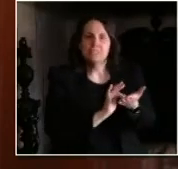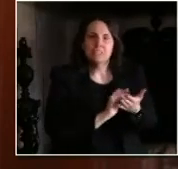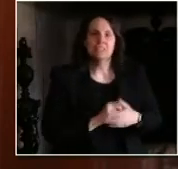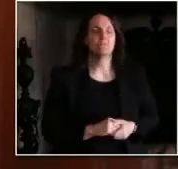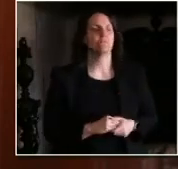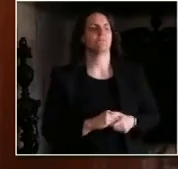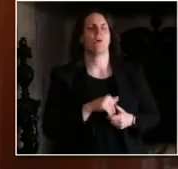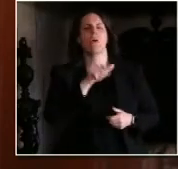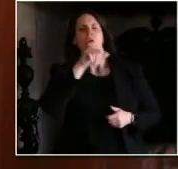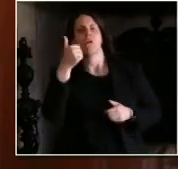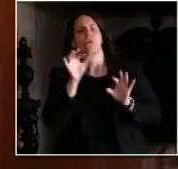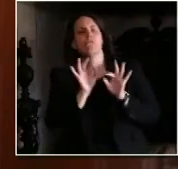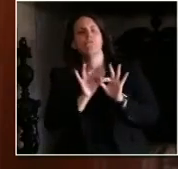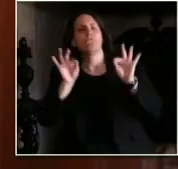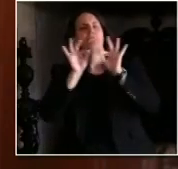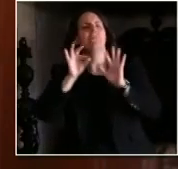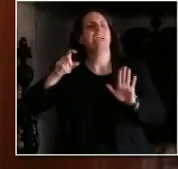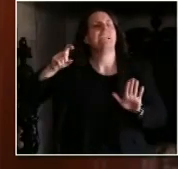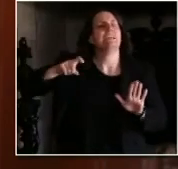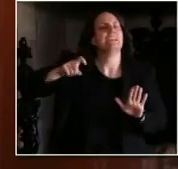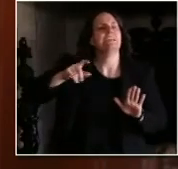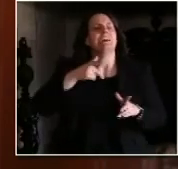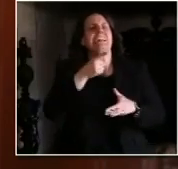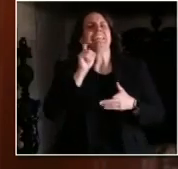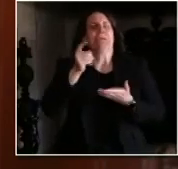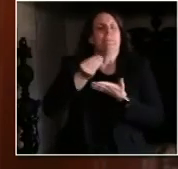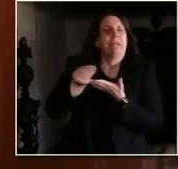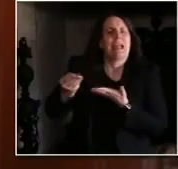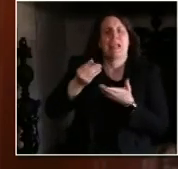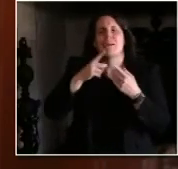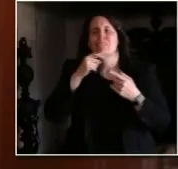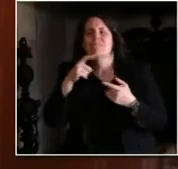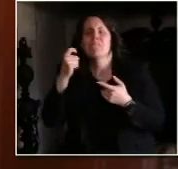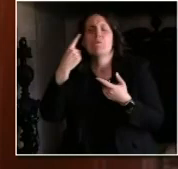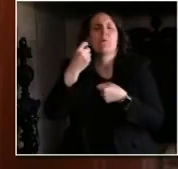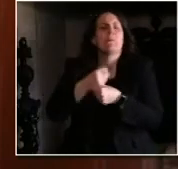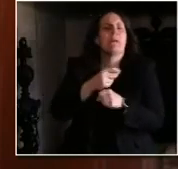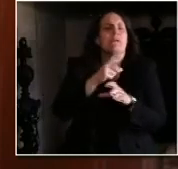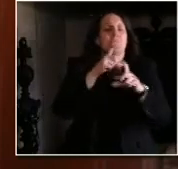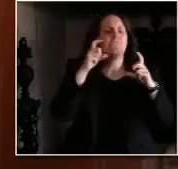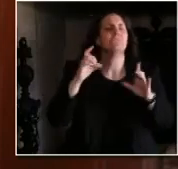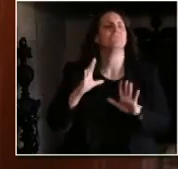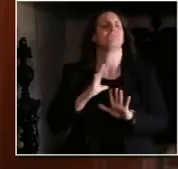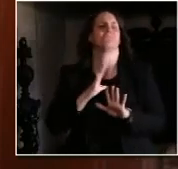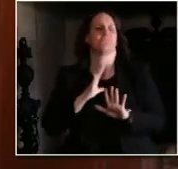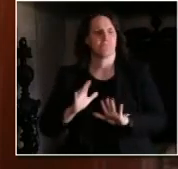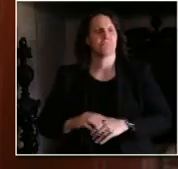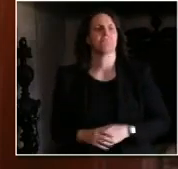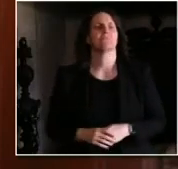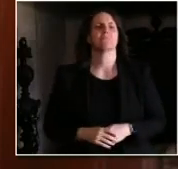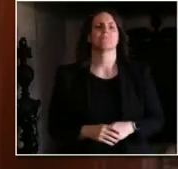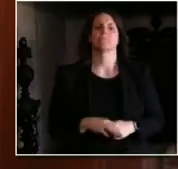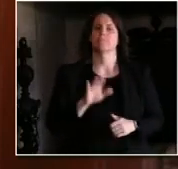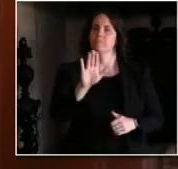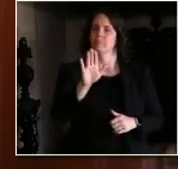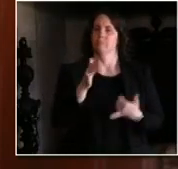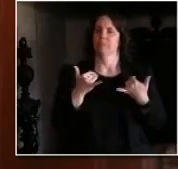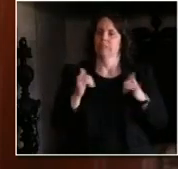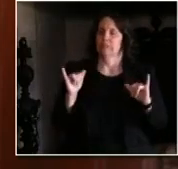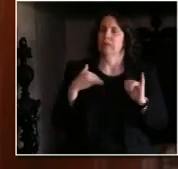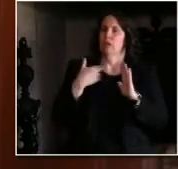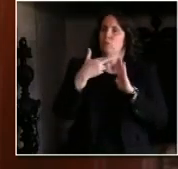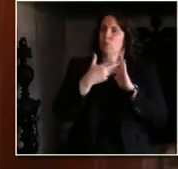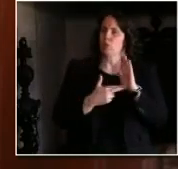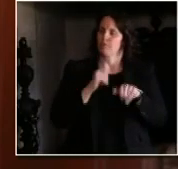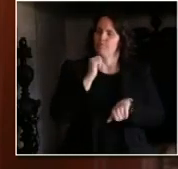this will have on workers and businesses across our state. And believe me, no one wants to reopen our economy as much as I